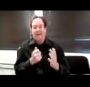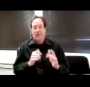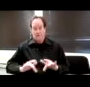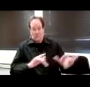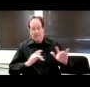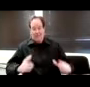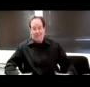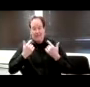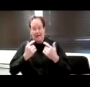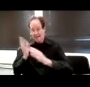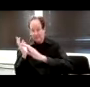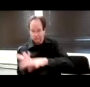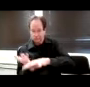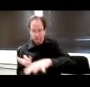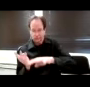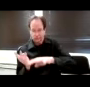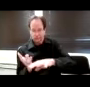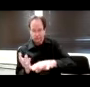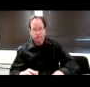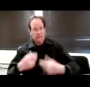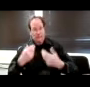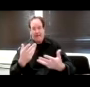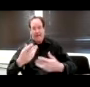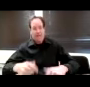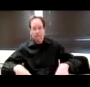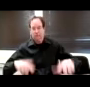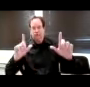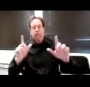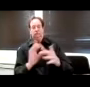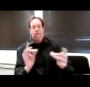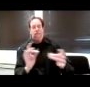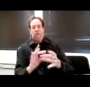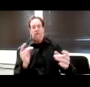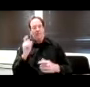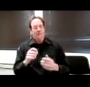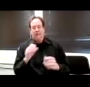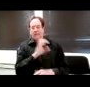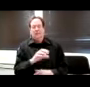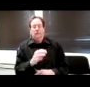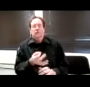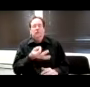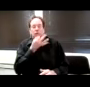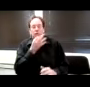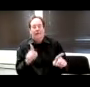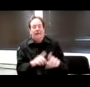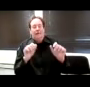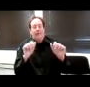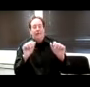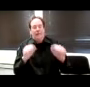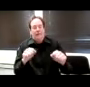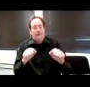put up on the site must be captioned as soon as possible, but no more than seven days